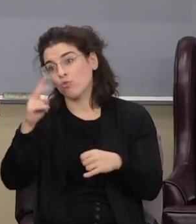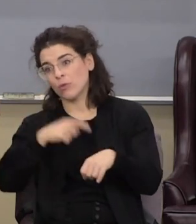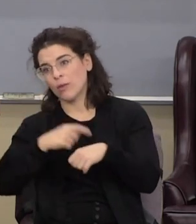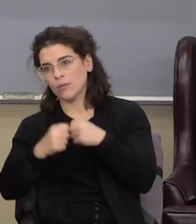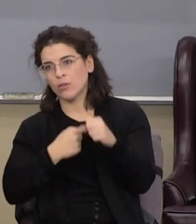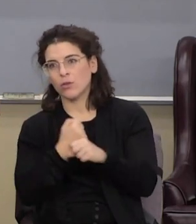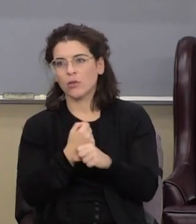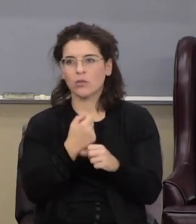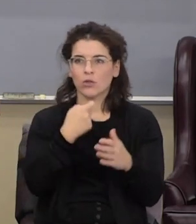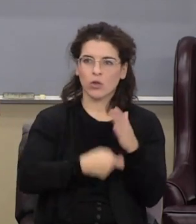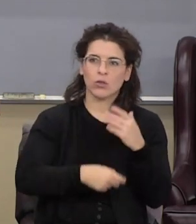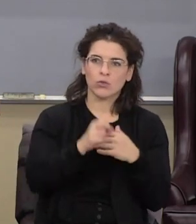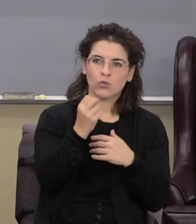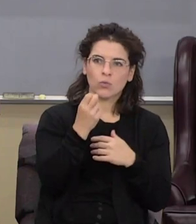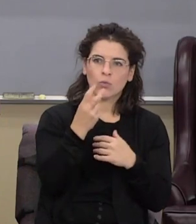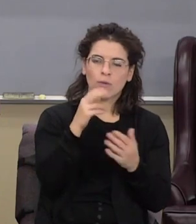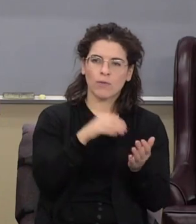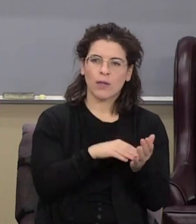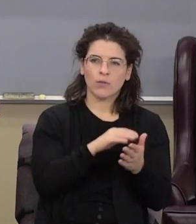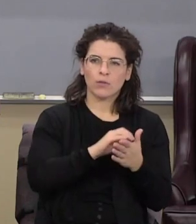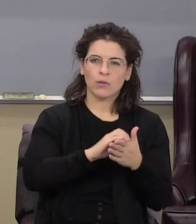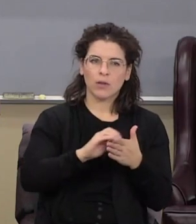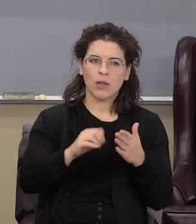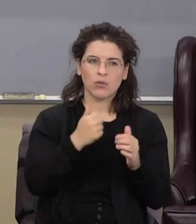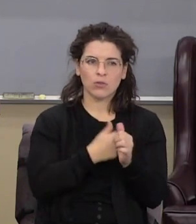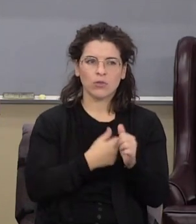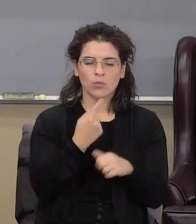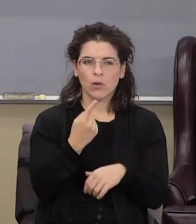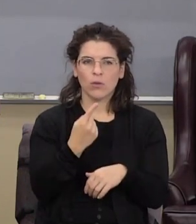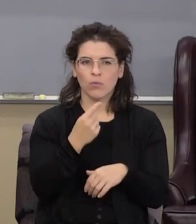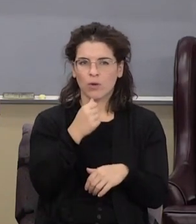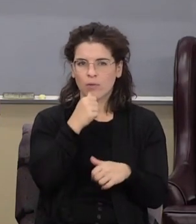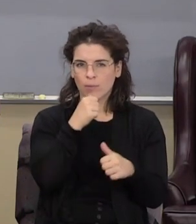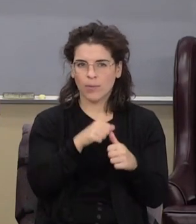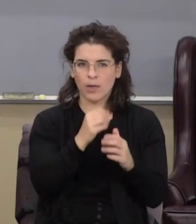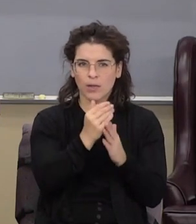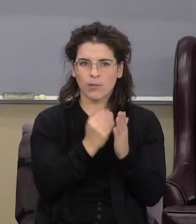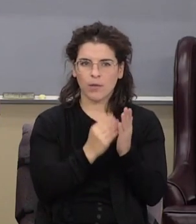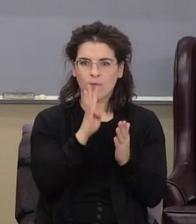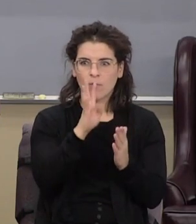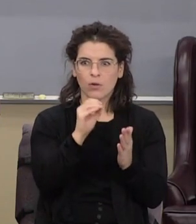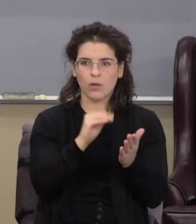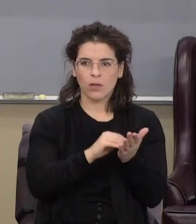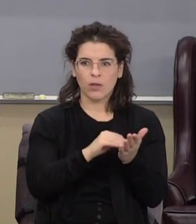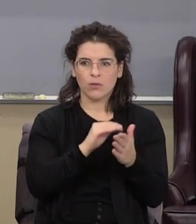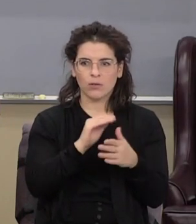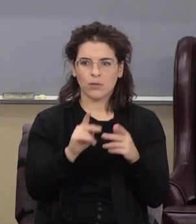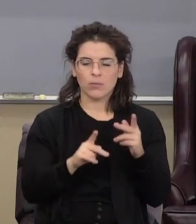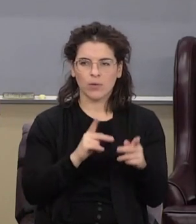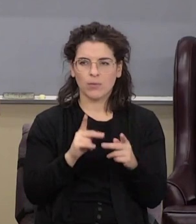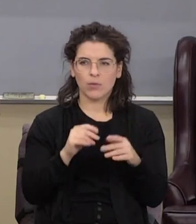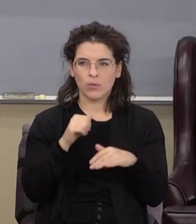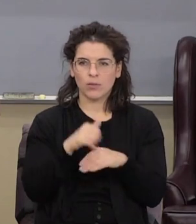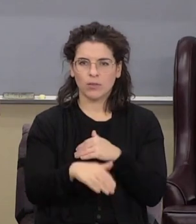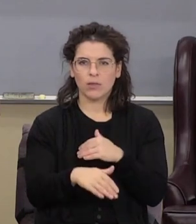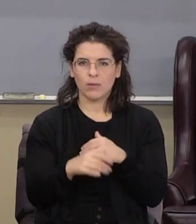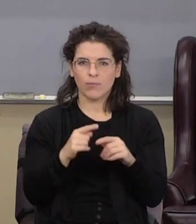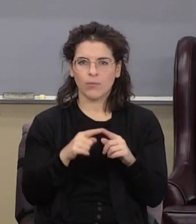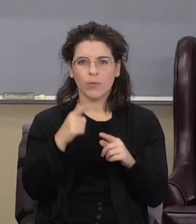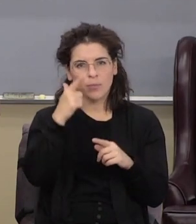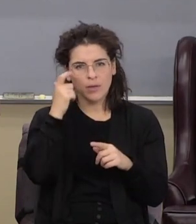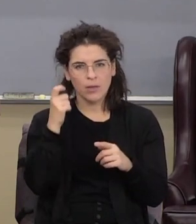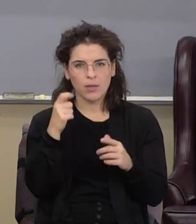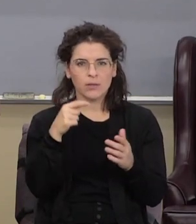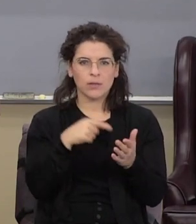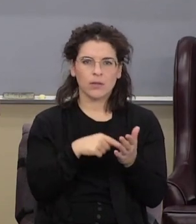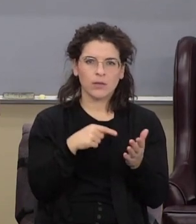costs about $12,000 for each one. We have a mailing list of about 40,000 people that we send that to. But because of the expense